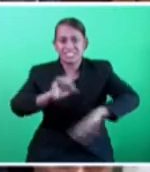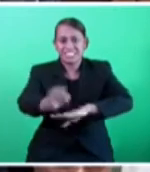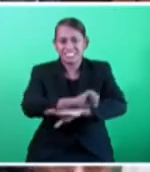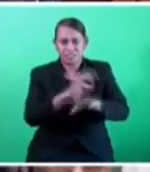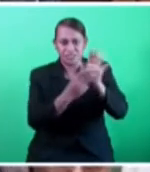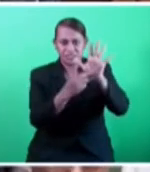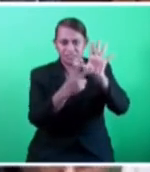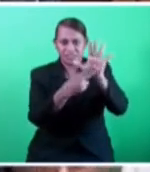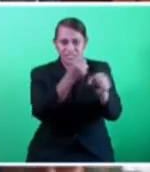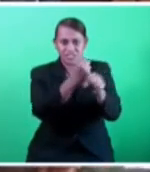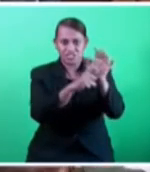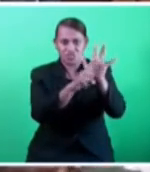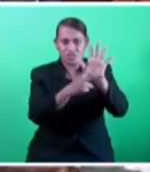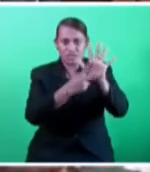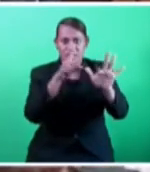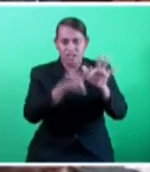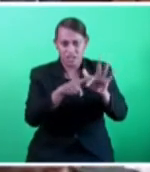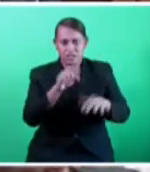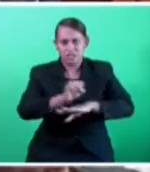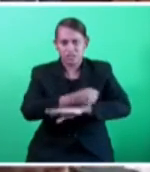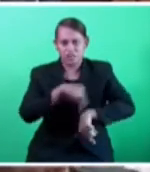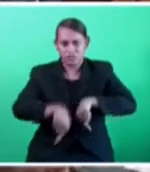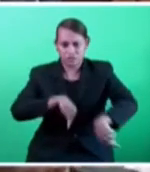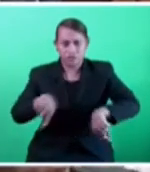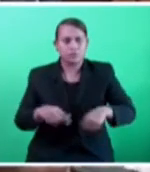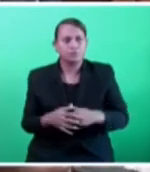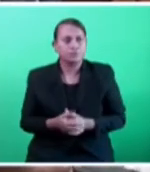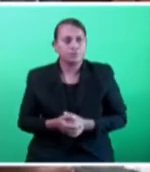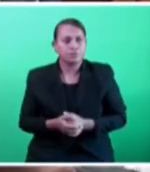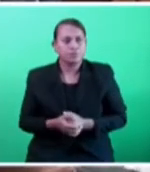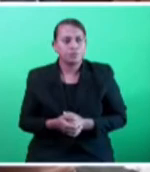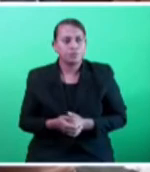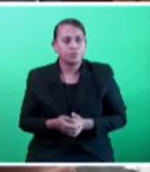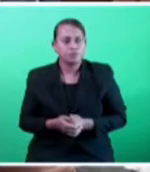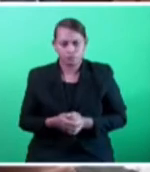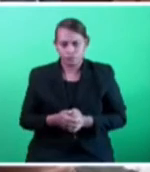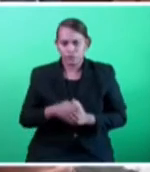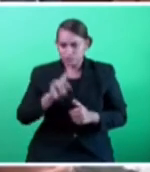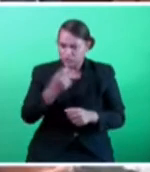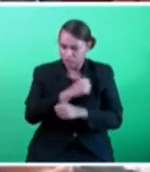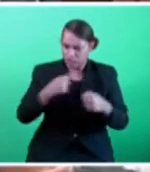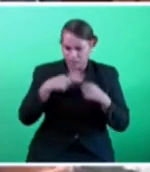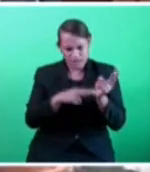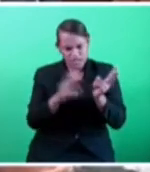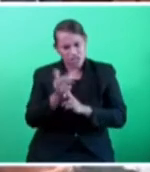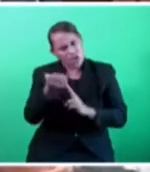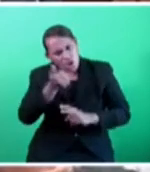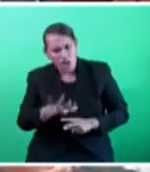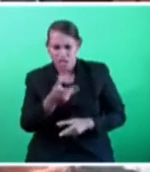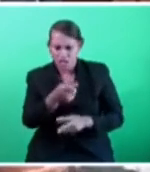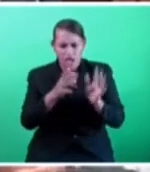But Mr. Speaker, sir, our village has already had an NGO that handles